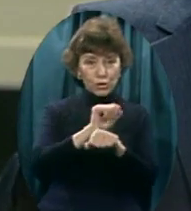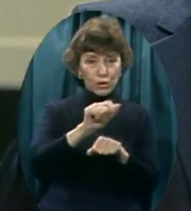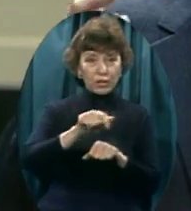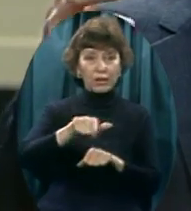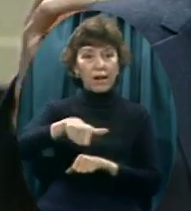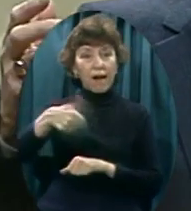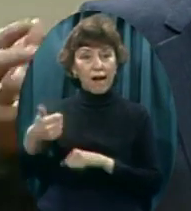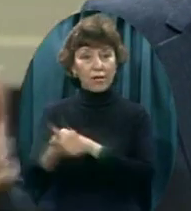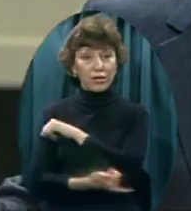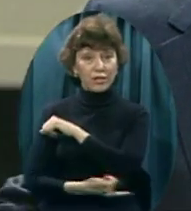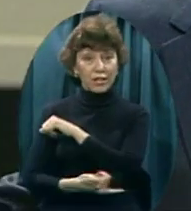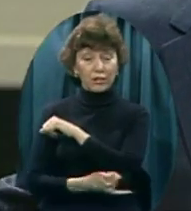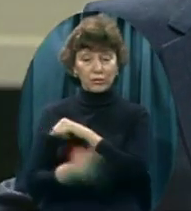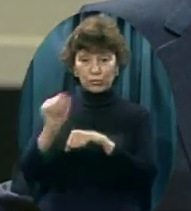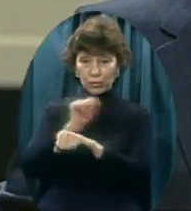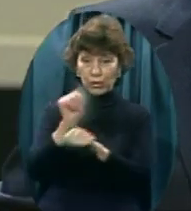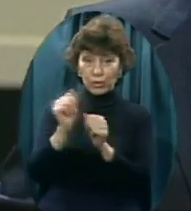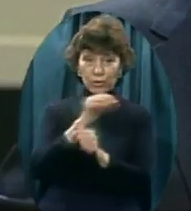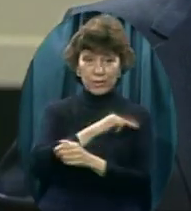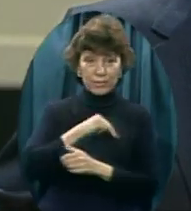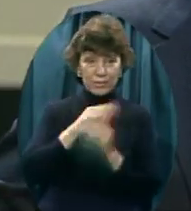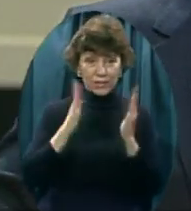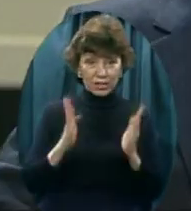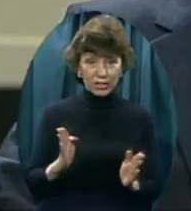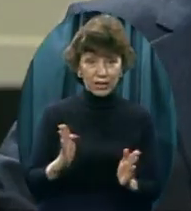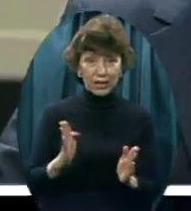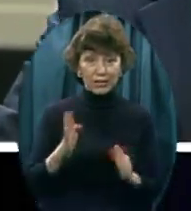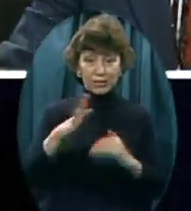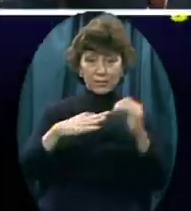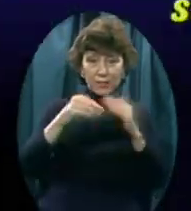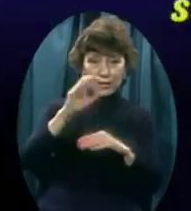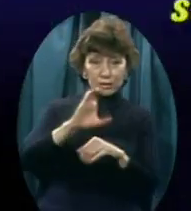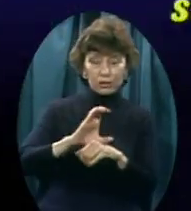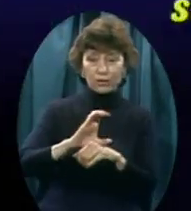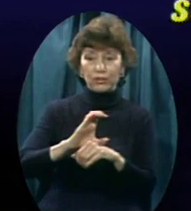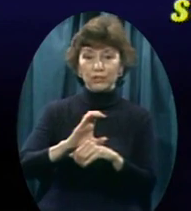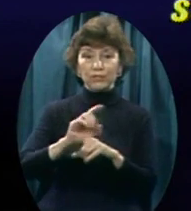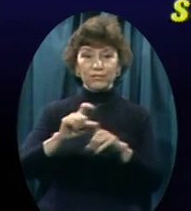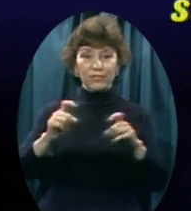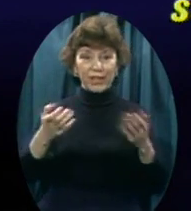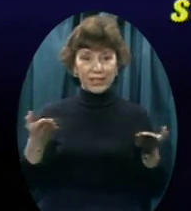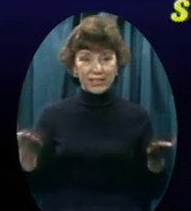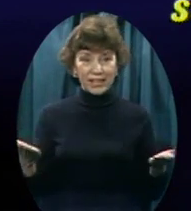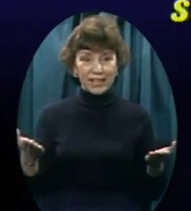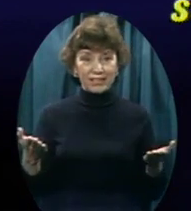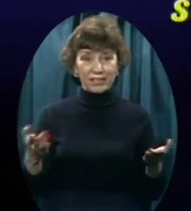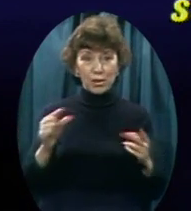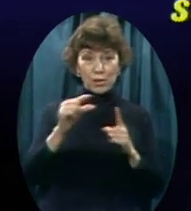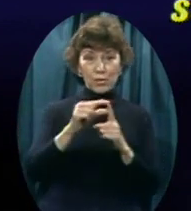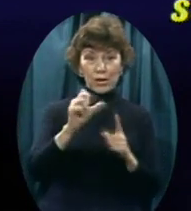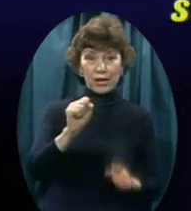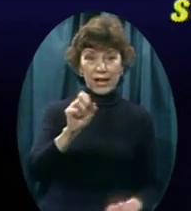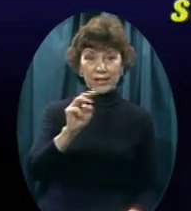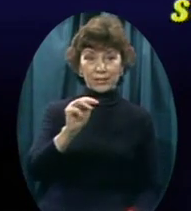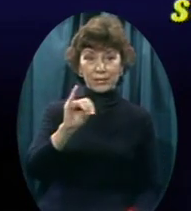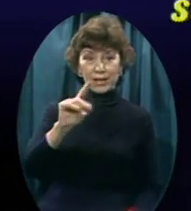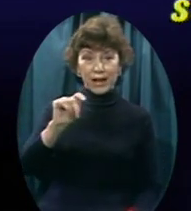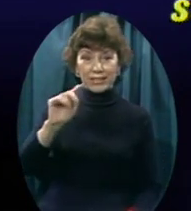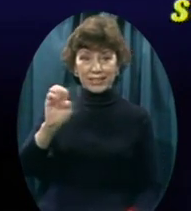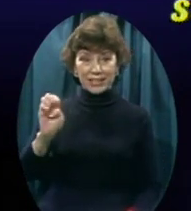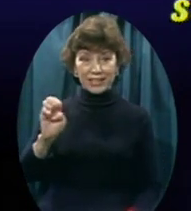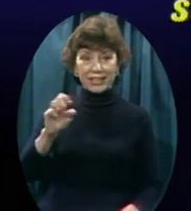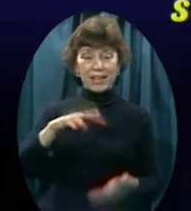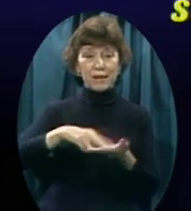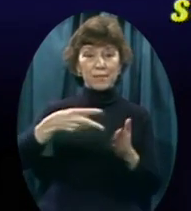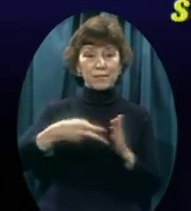winning people to Christ, building churches with their hands, and so on. The word SMITE, S-M-I-T-E, it's on the screen. It stands